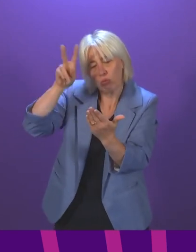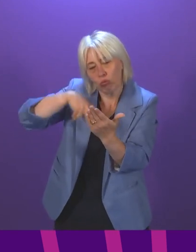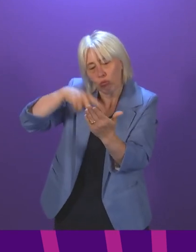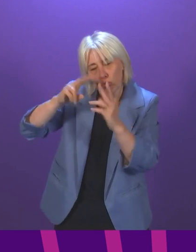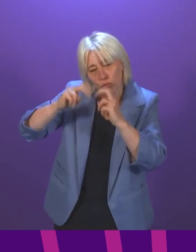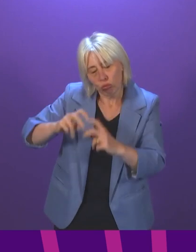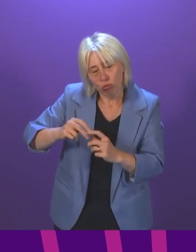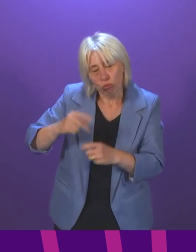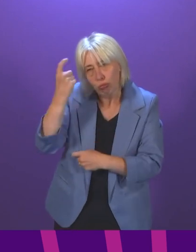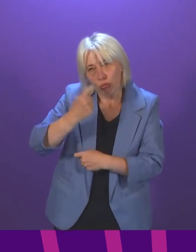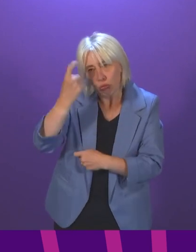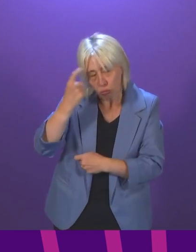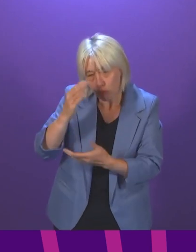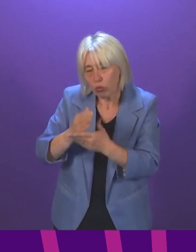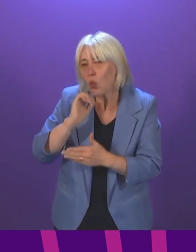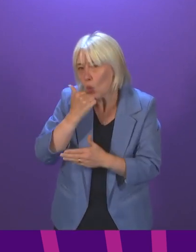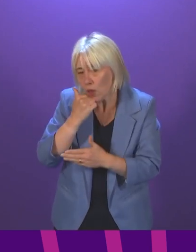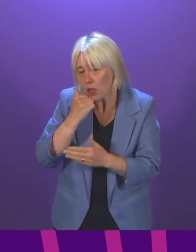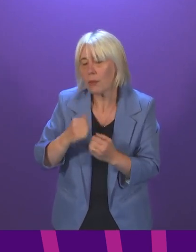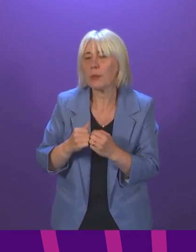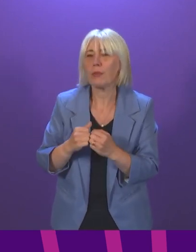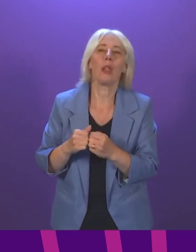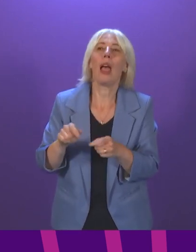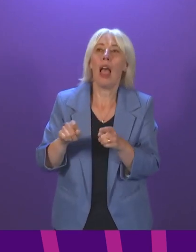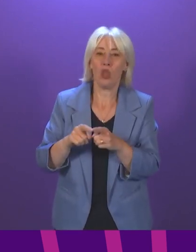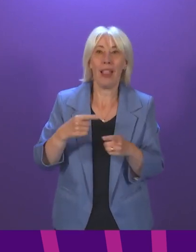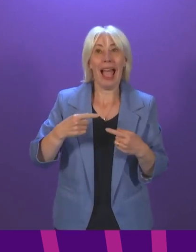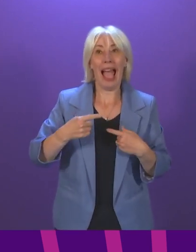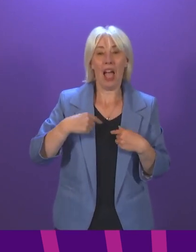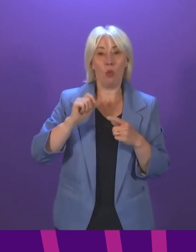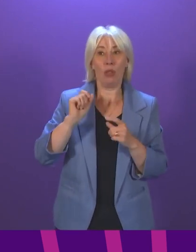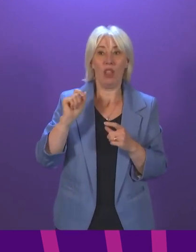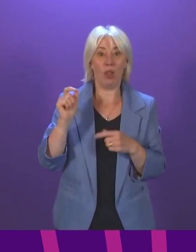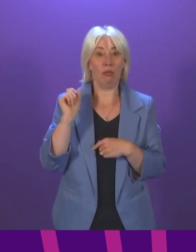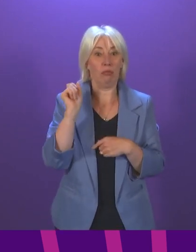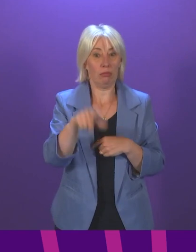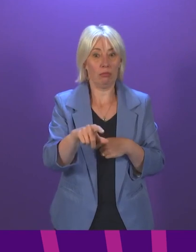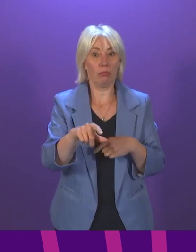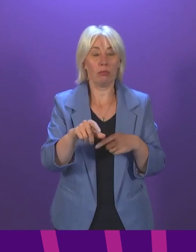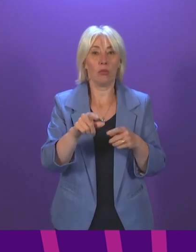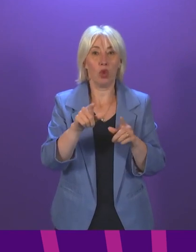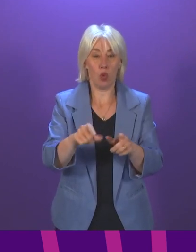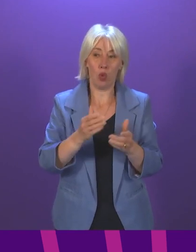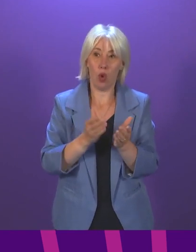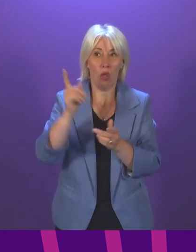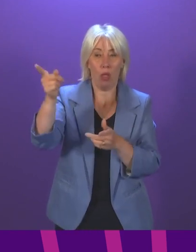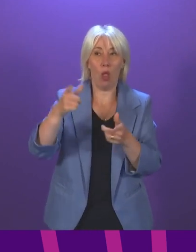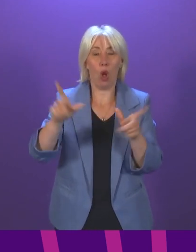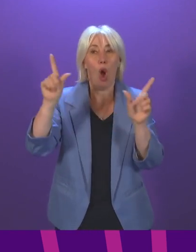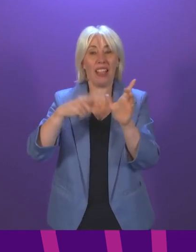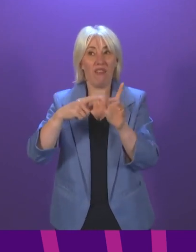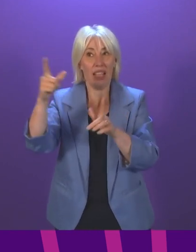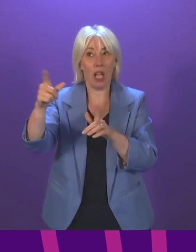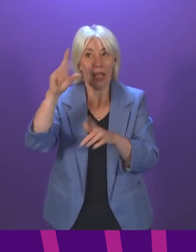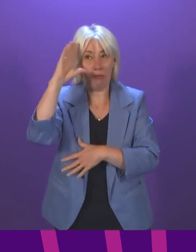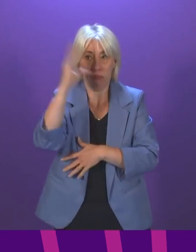certainly willing to ask her to write to Polly McNeill with more detail of the action in due course that she intends to take in